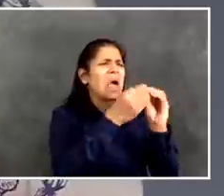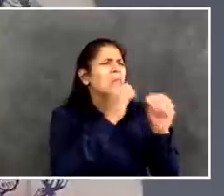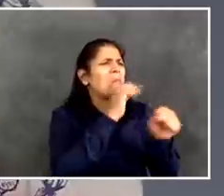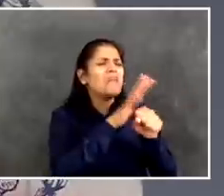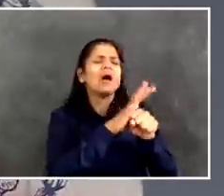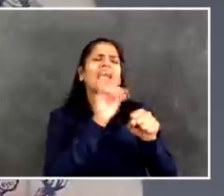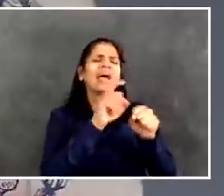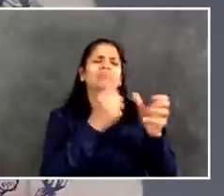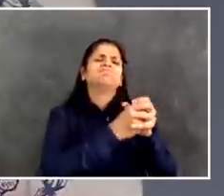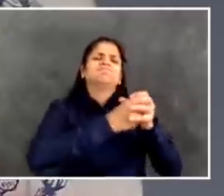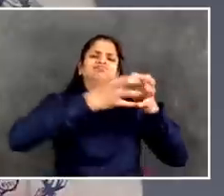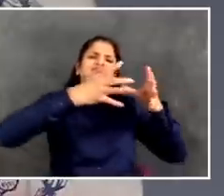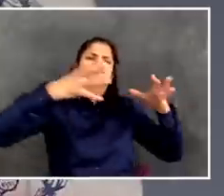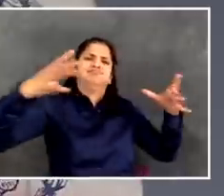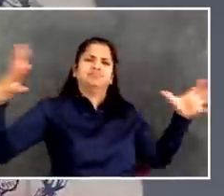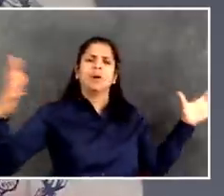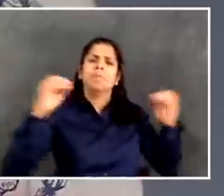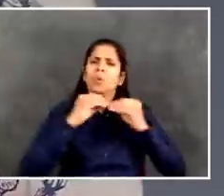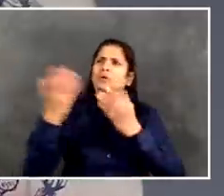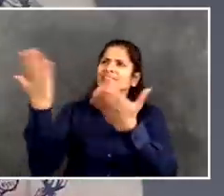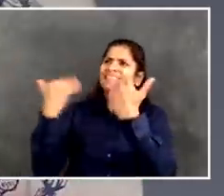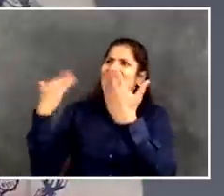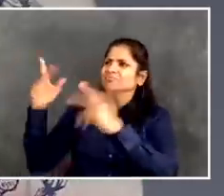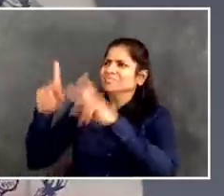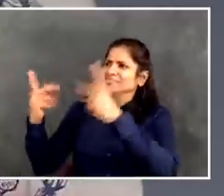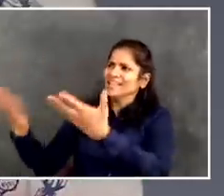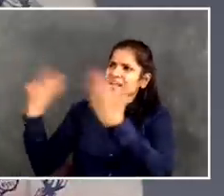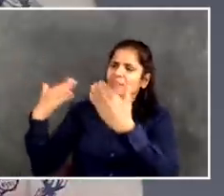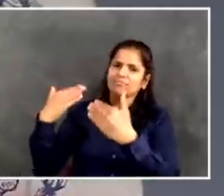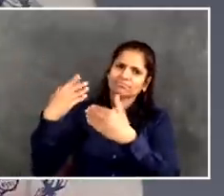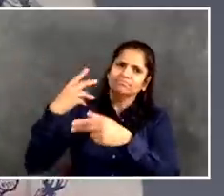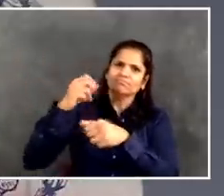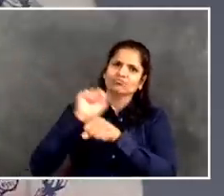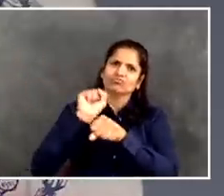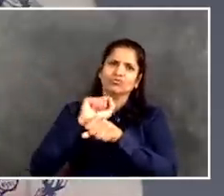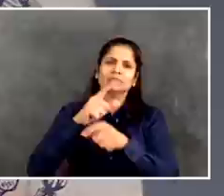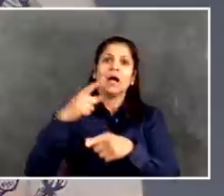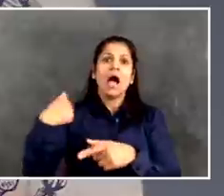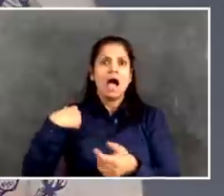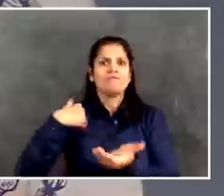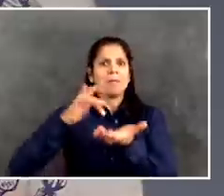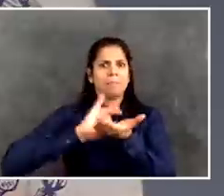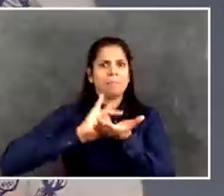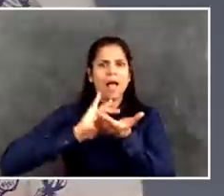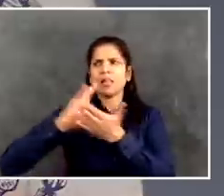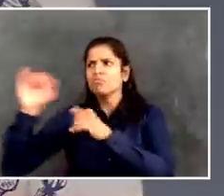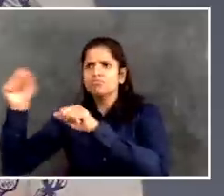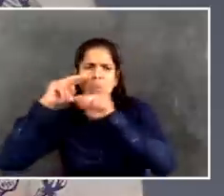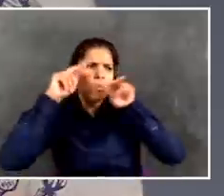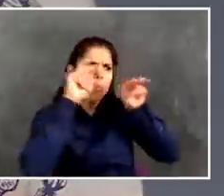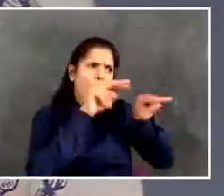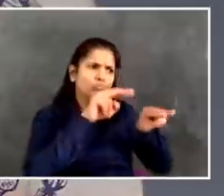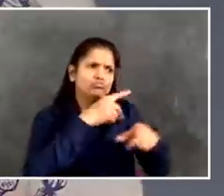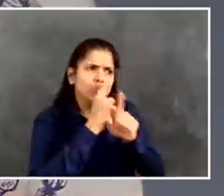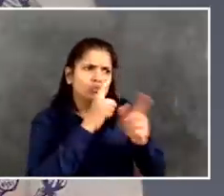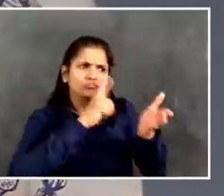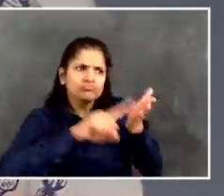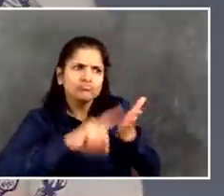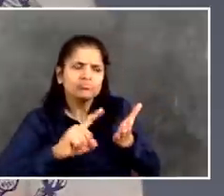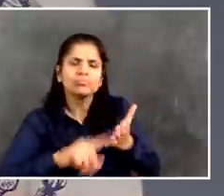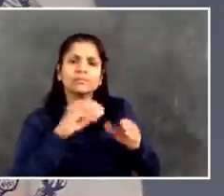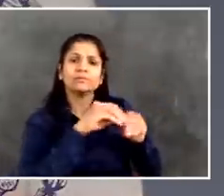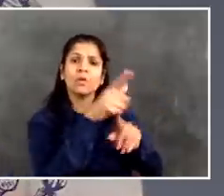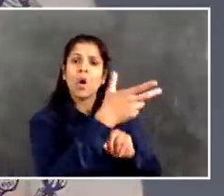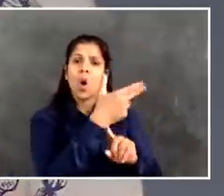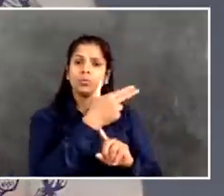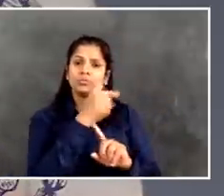having a clinical personnel monitoring people regularly in these sites to make sure that folks are safe. Even if they appear